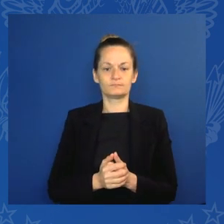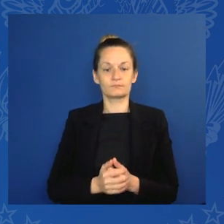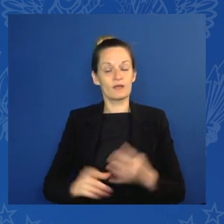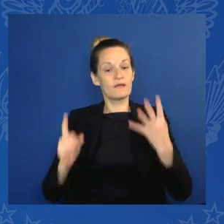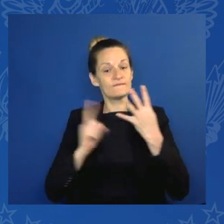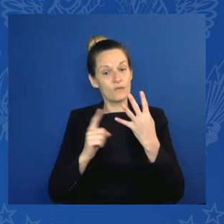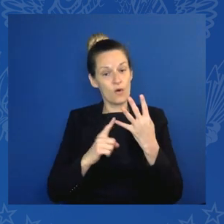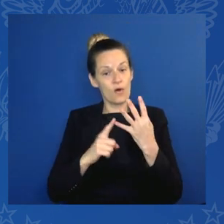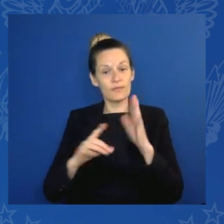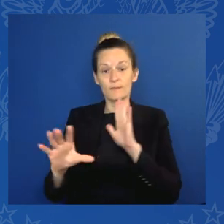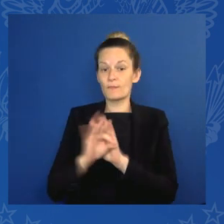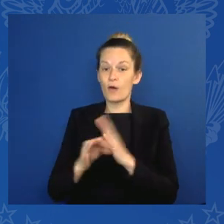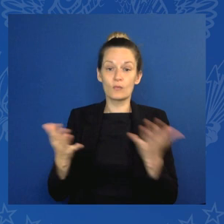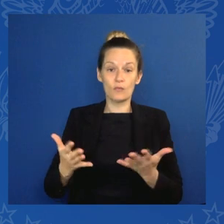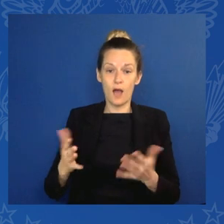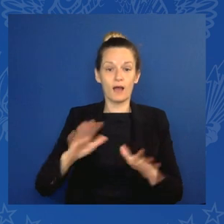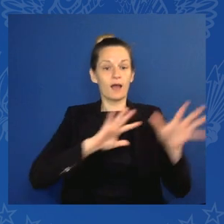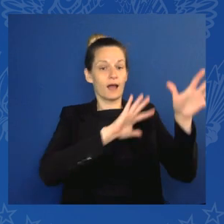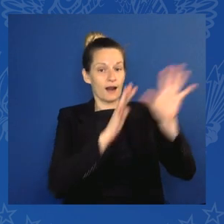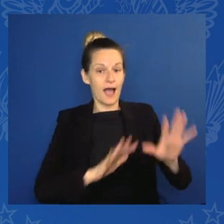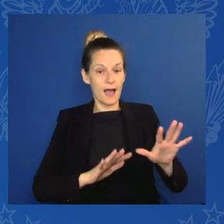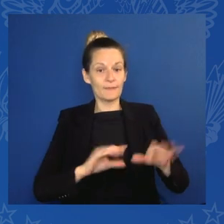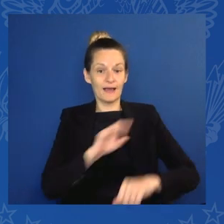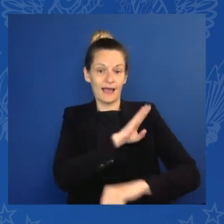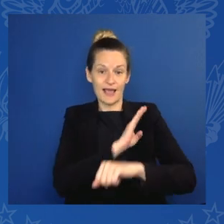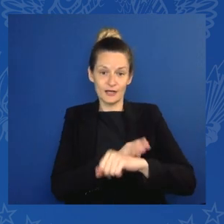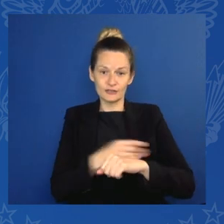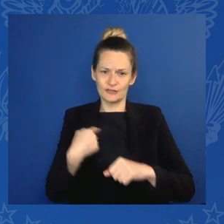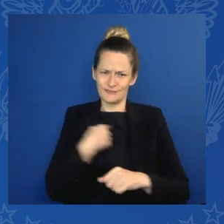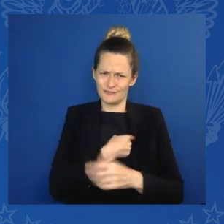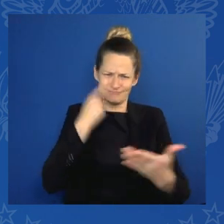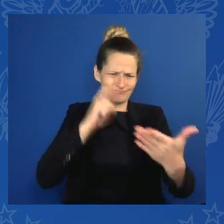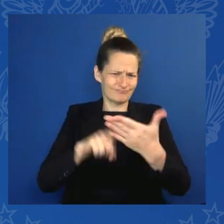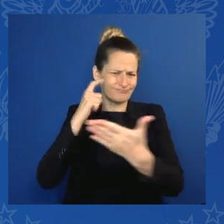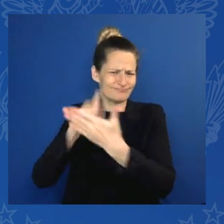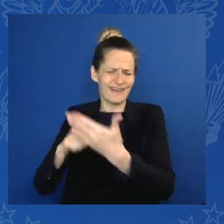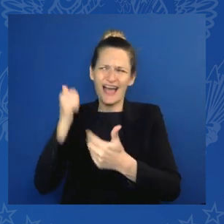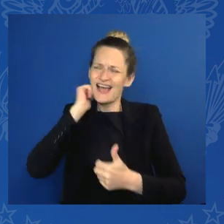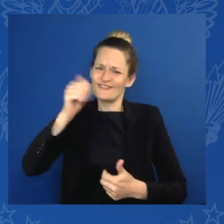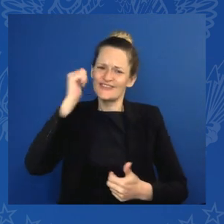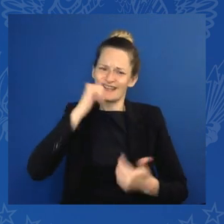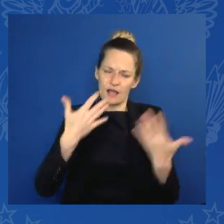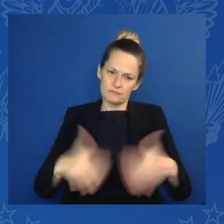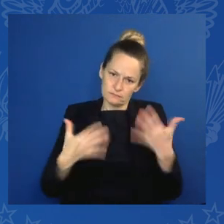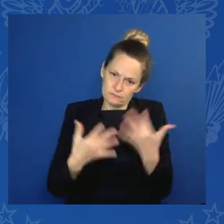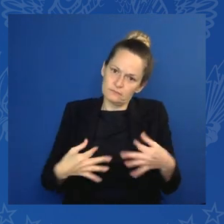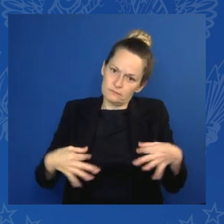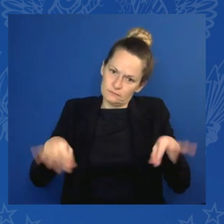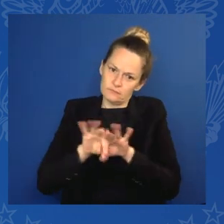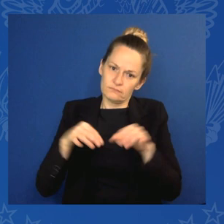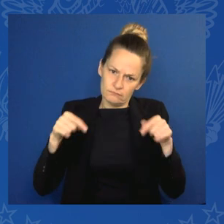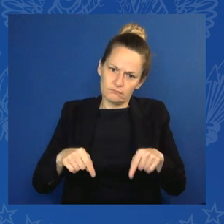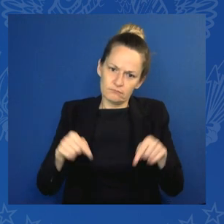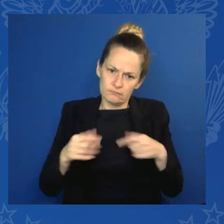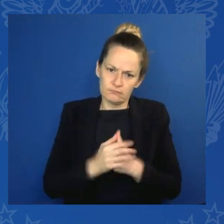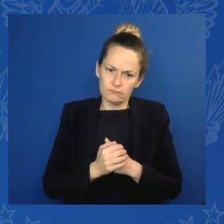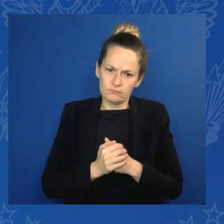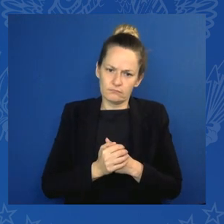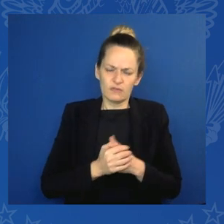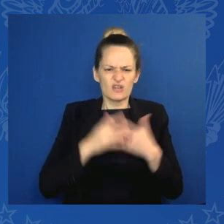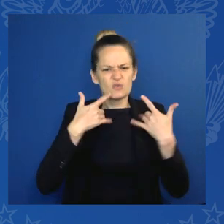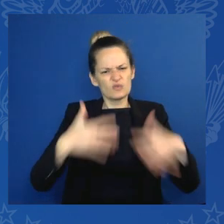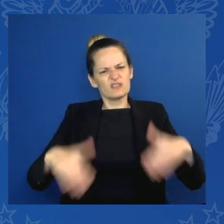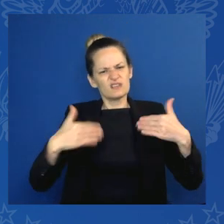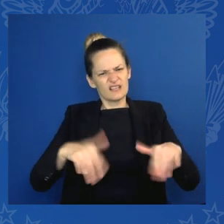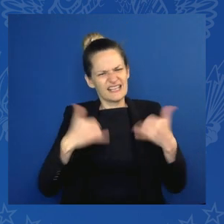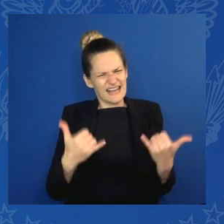this is every day. The entire world is feeling the impact of Russia's brutal war in Ukraine and